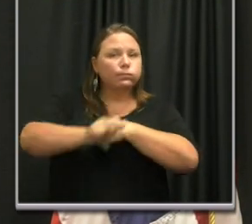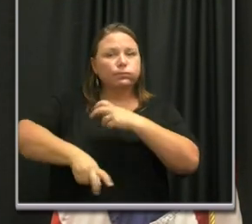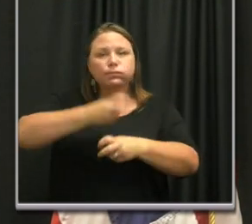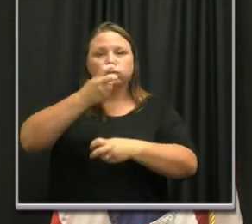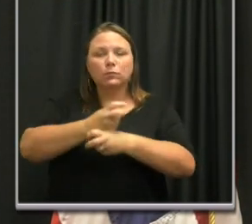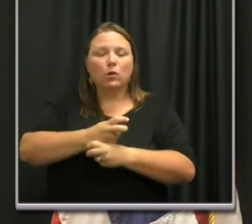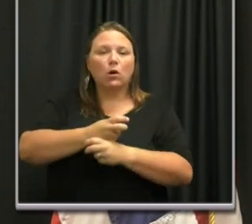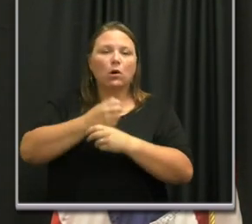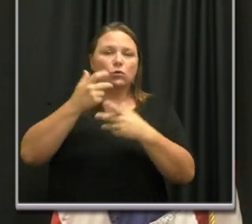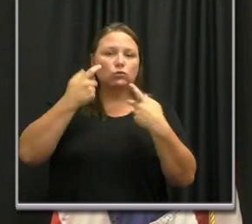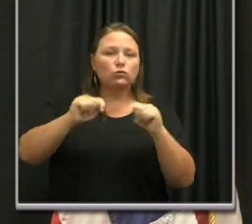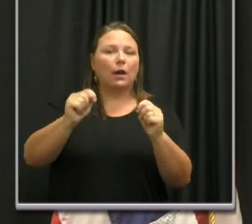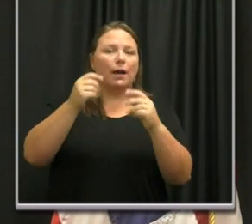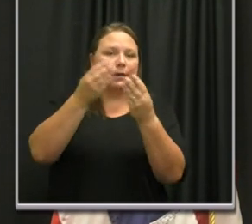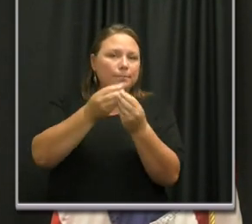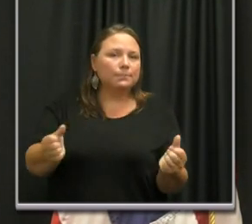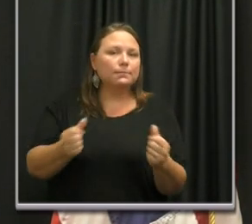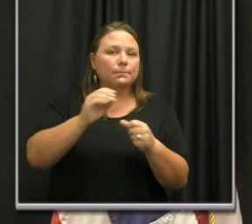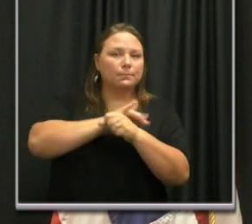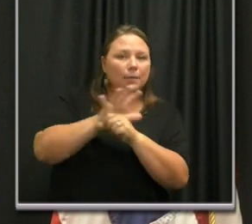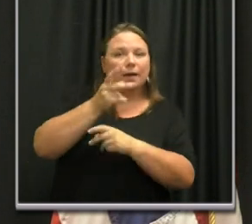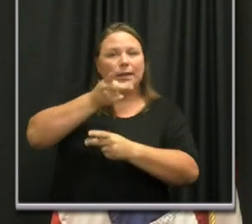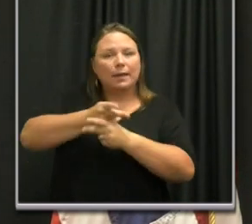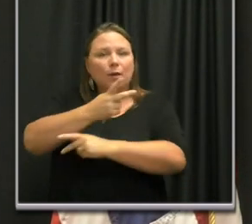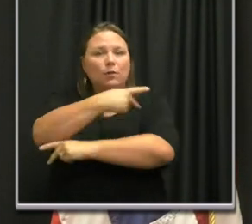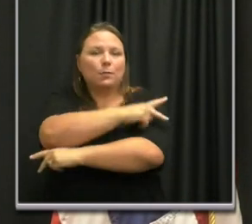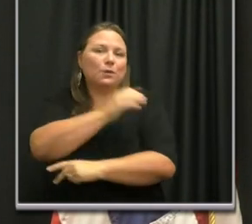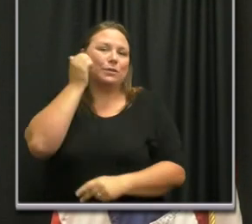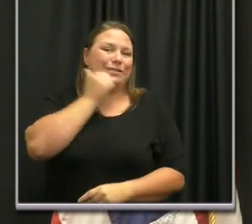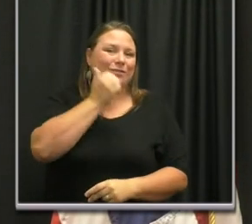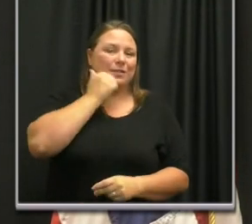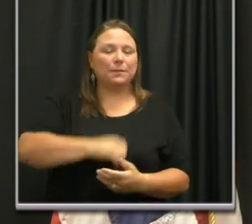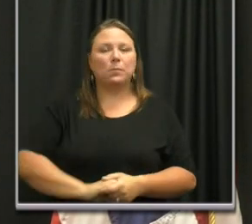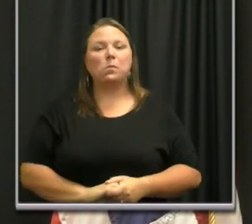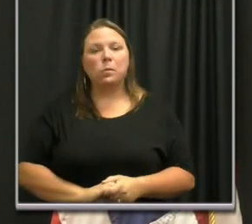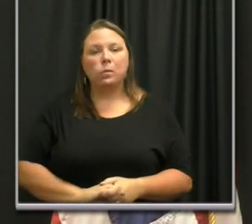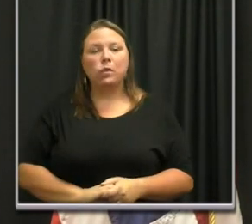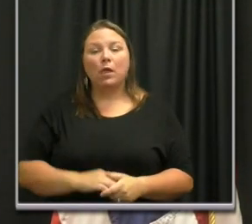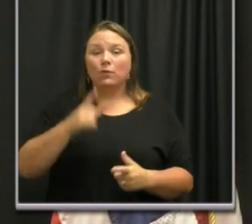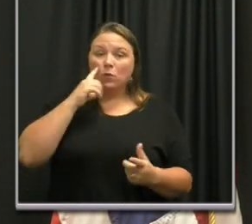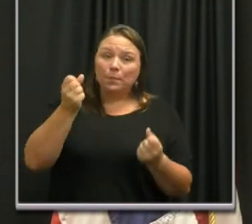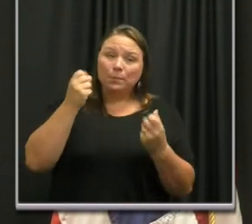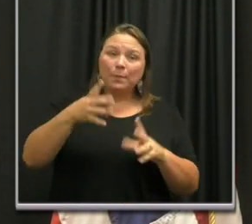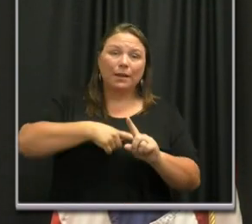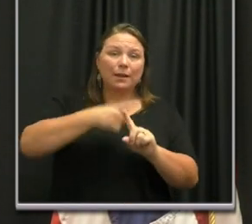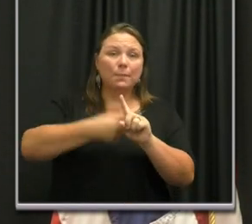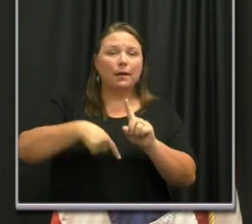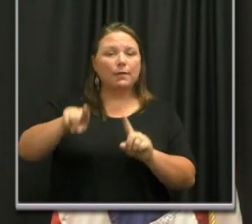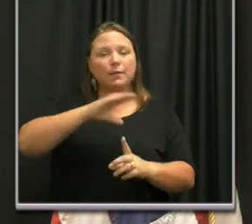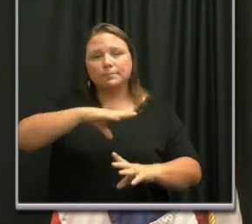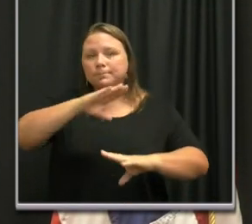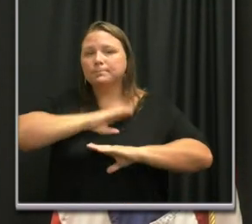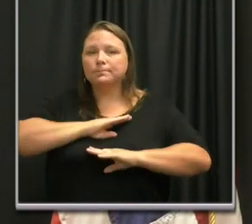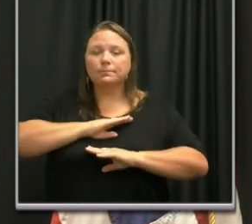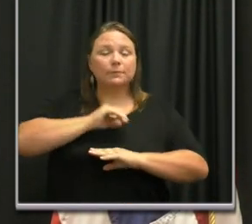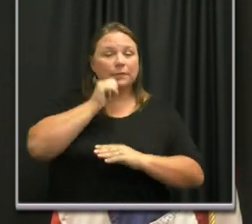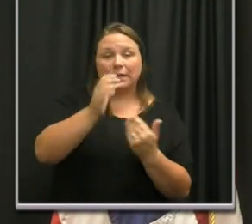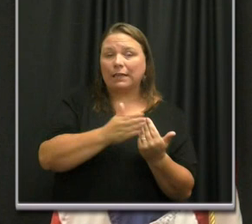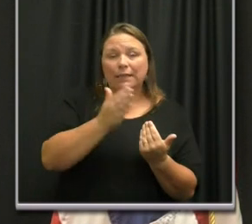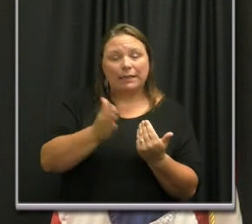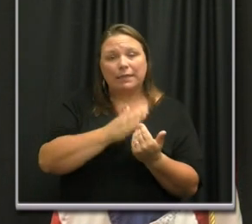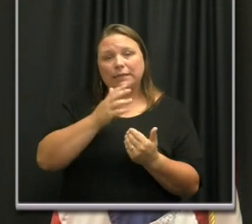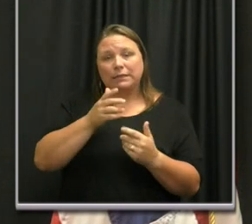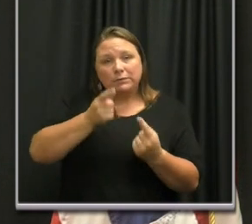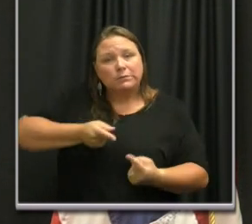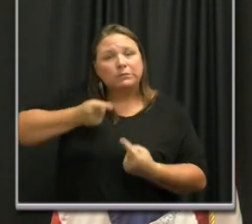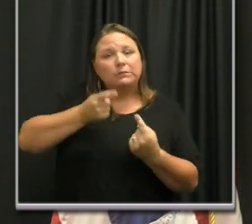COVID-19 and taking care of patients every day. For months, they have met these challenges. It hasn't been easy at all.